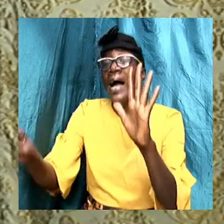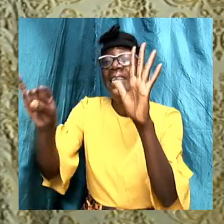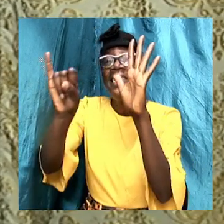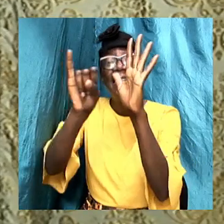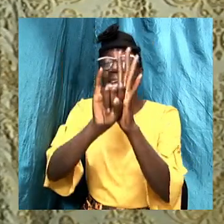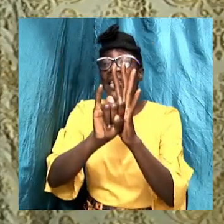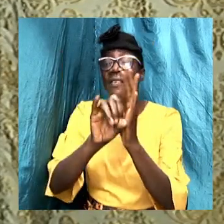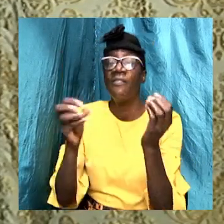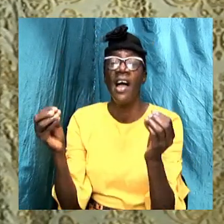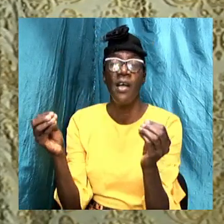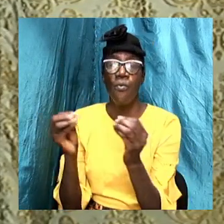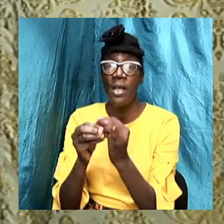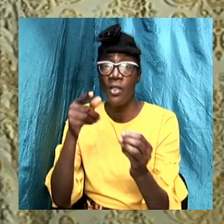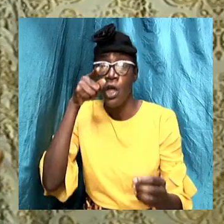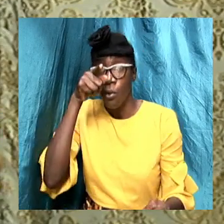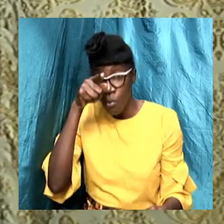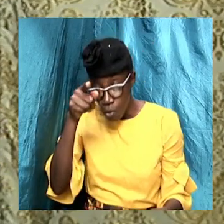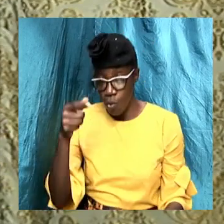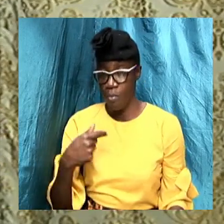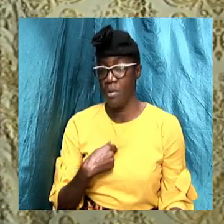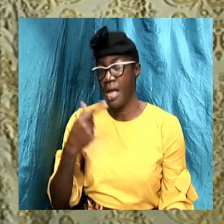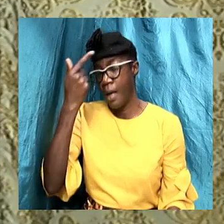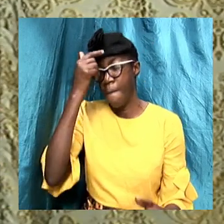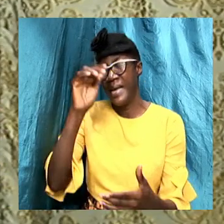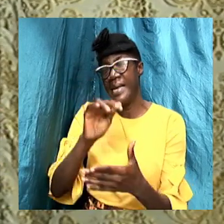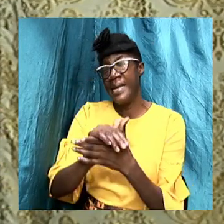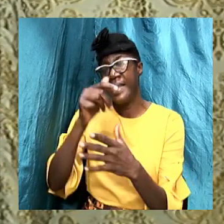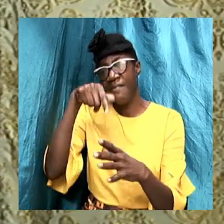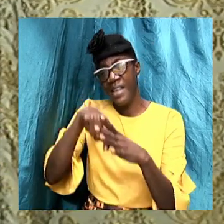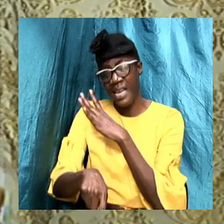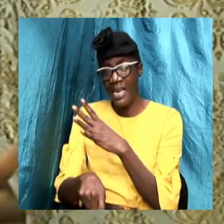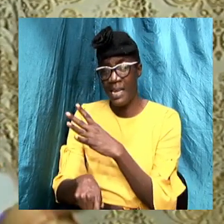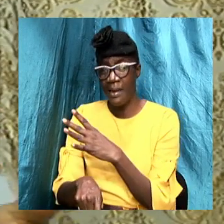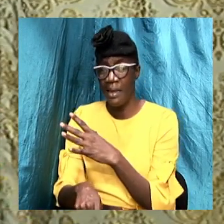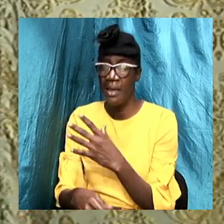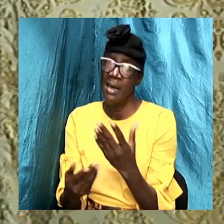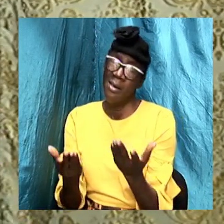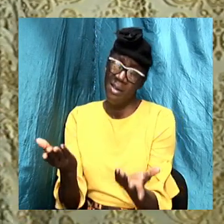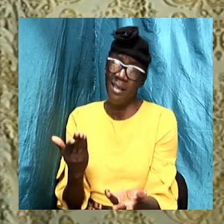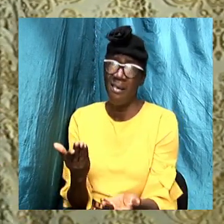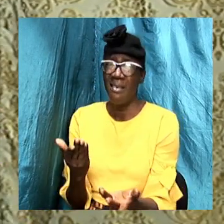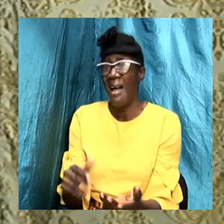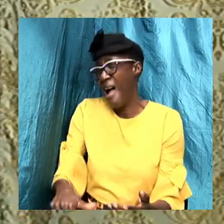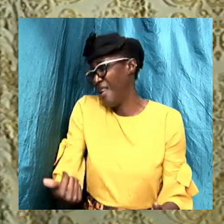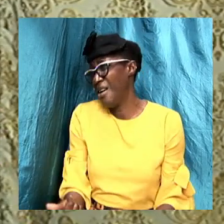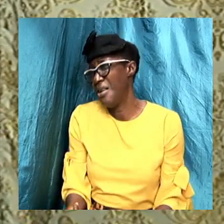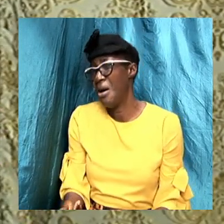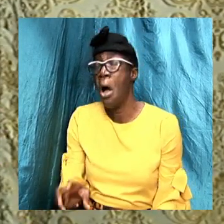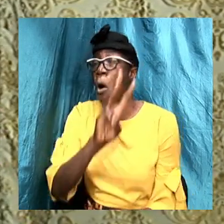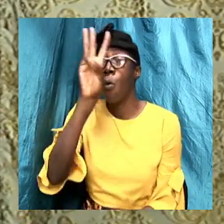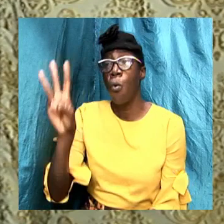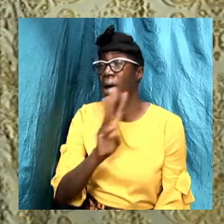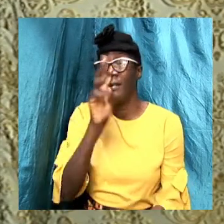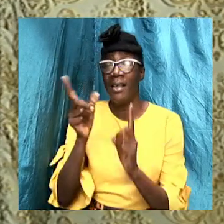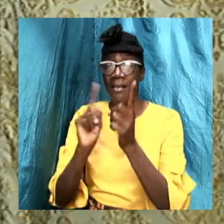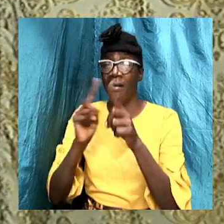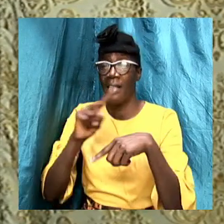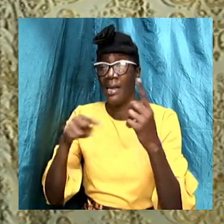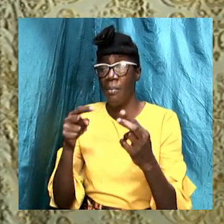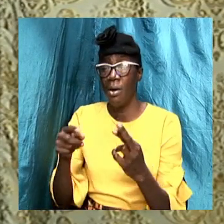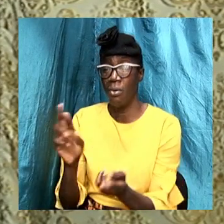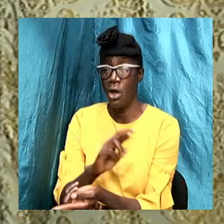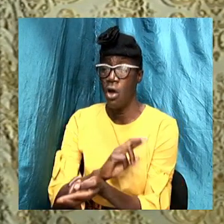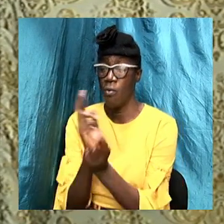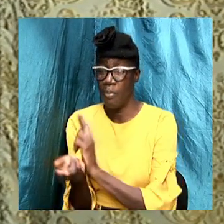that which we believe in. And, you know, if we spend an extra Wednesday talking about just repentance, and it might look